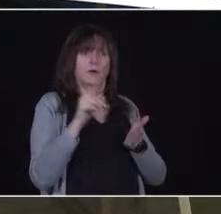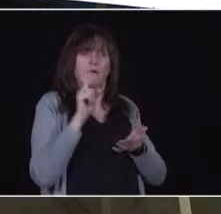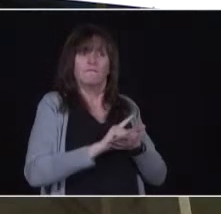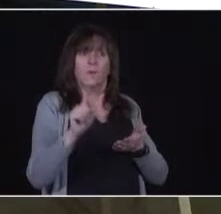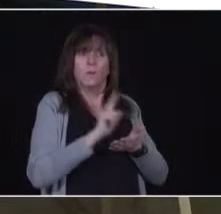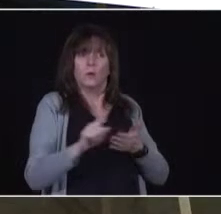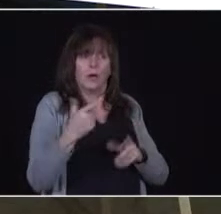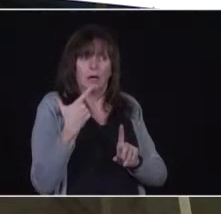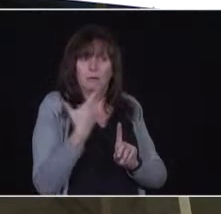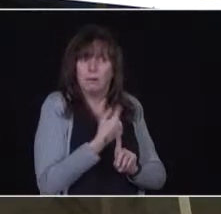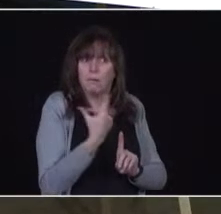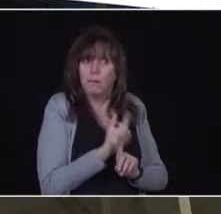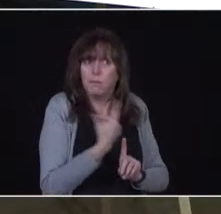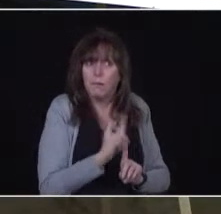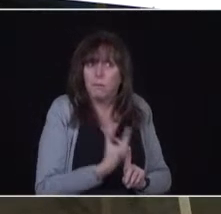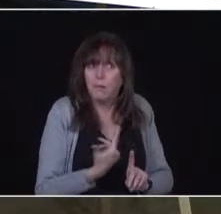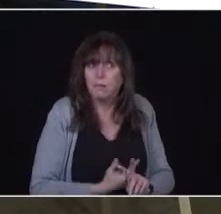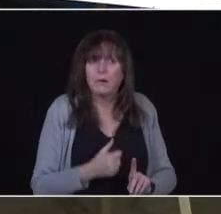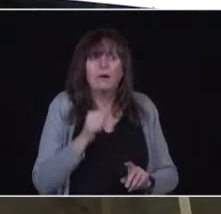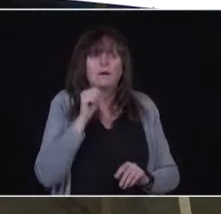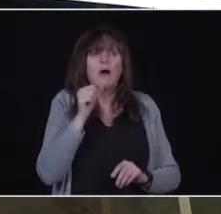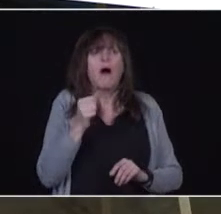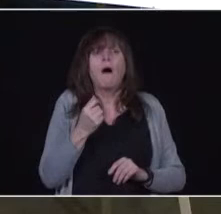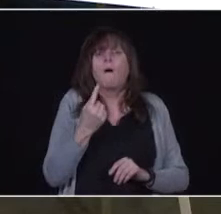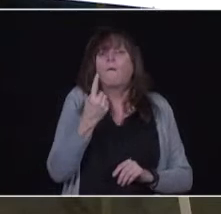one piece of it at all, it's all ends on